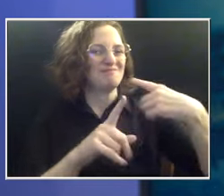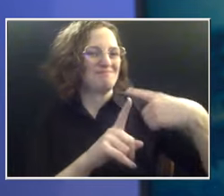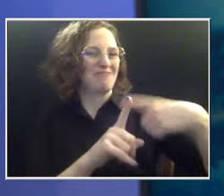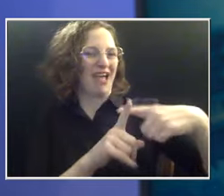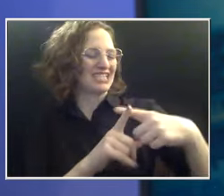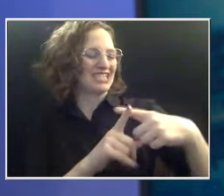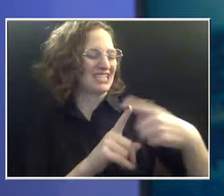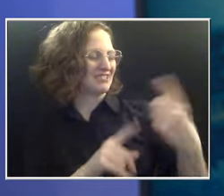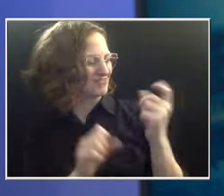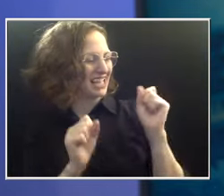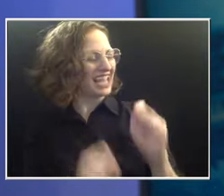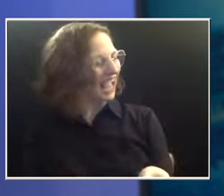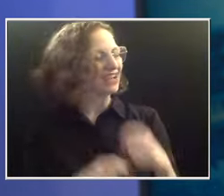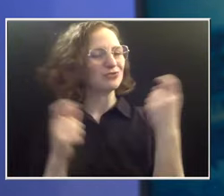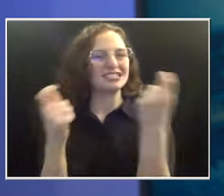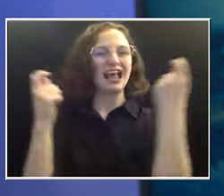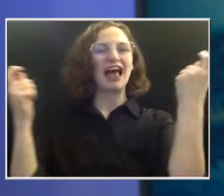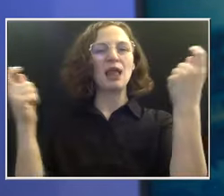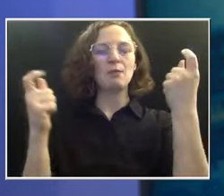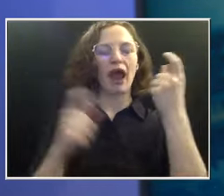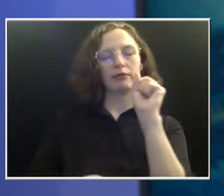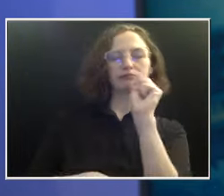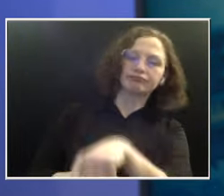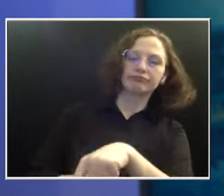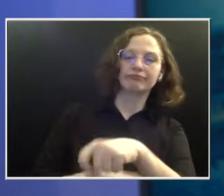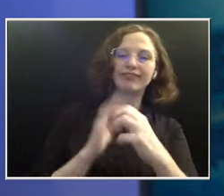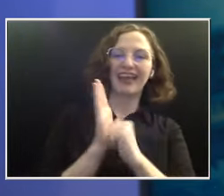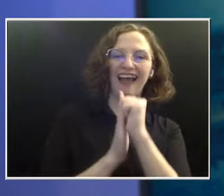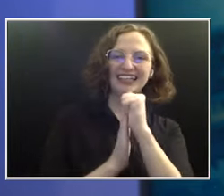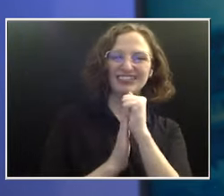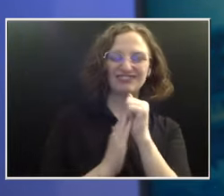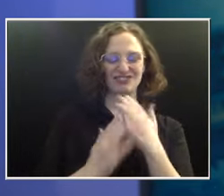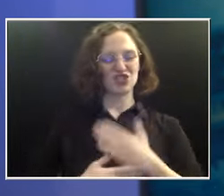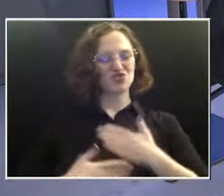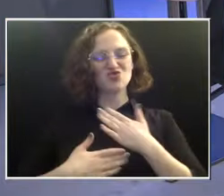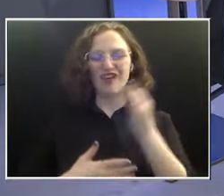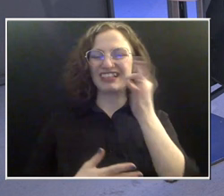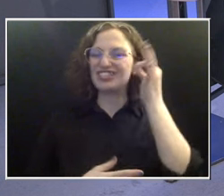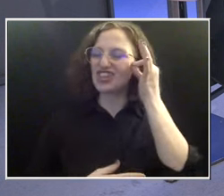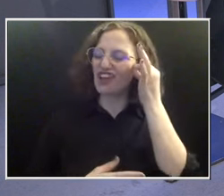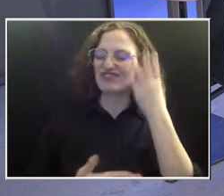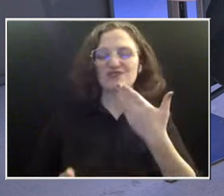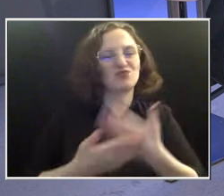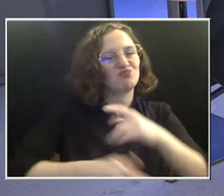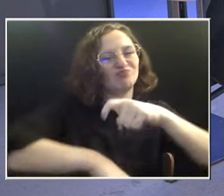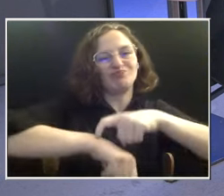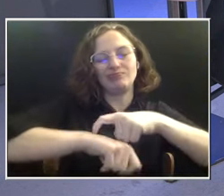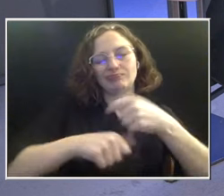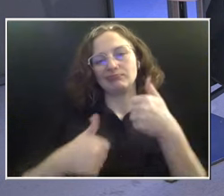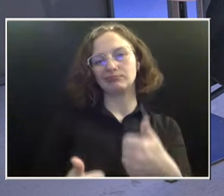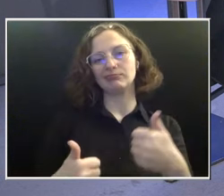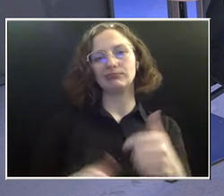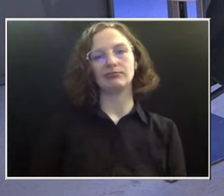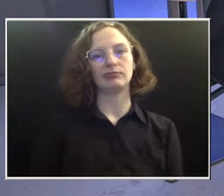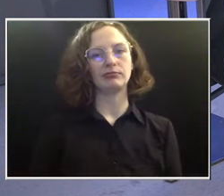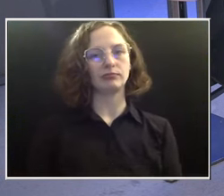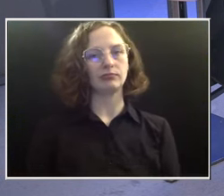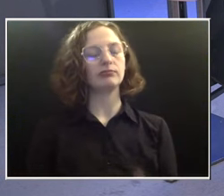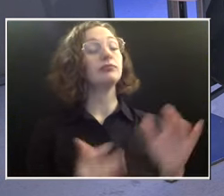butt and enjoying the Chiefs and having a good time. Yeah. So it was really nice. So let's talk about the importance of screening. Yeah.